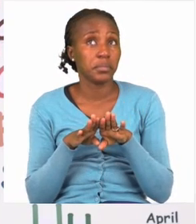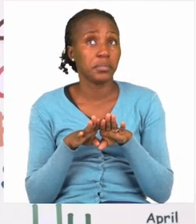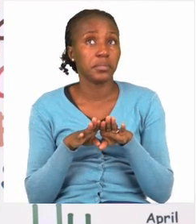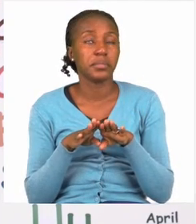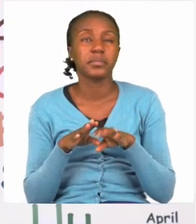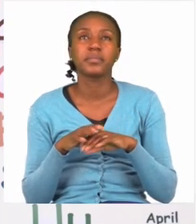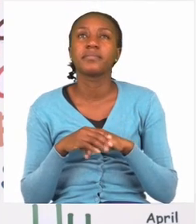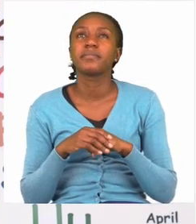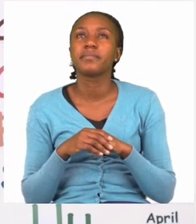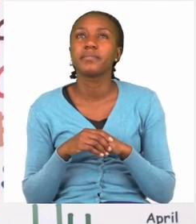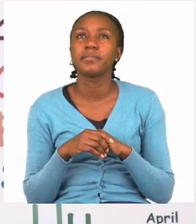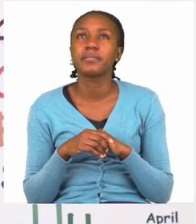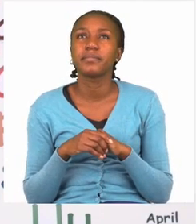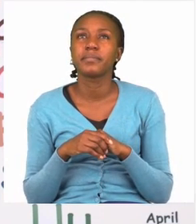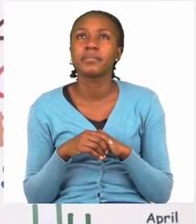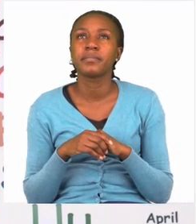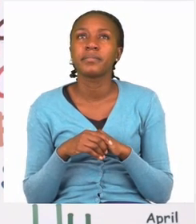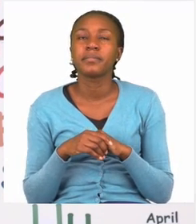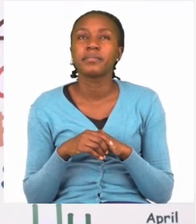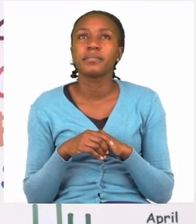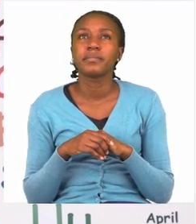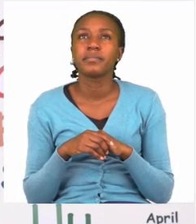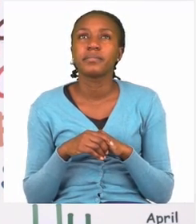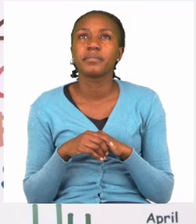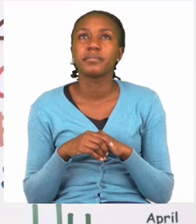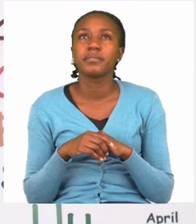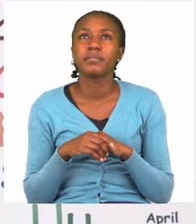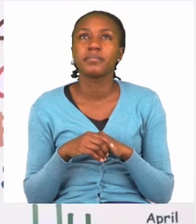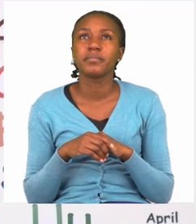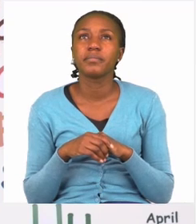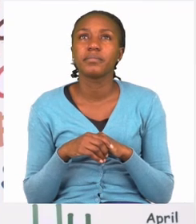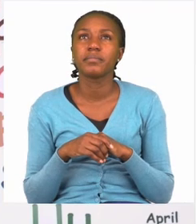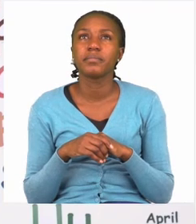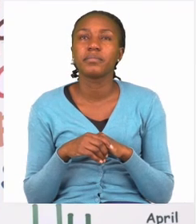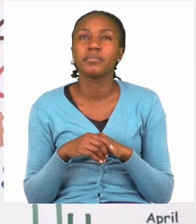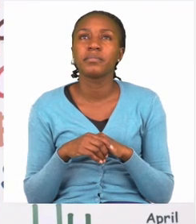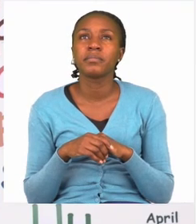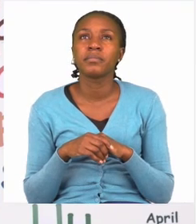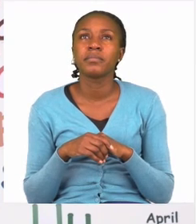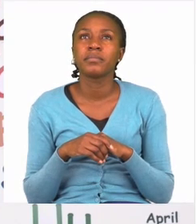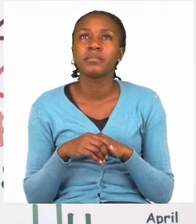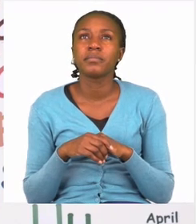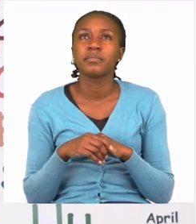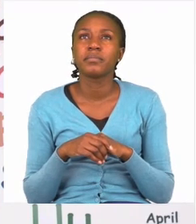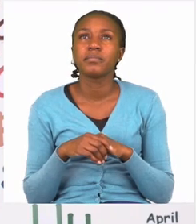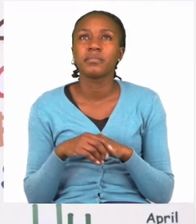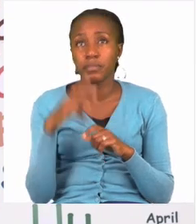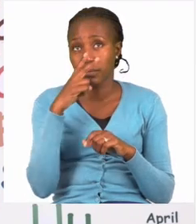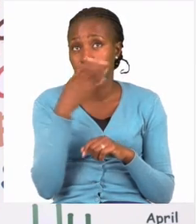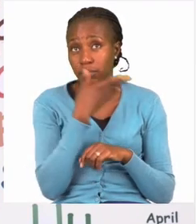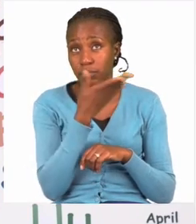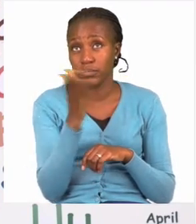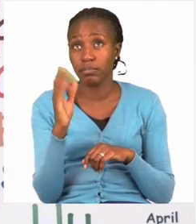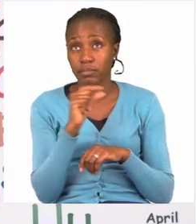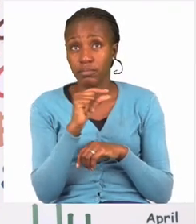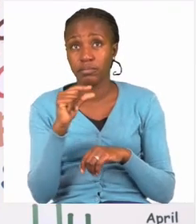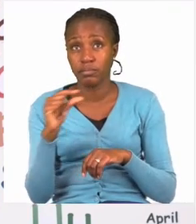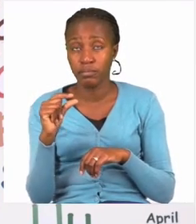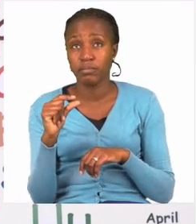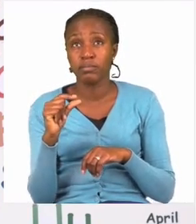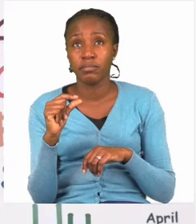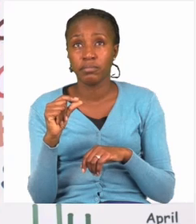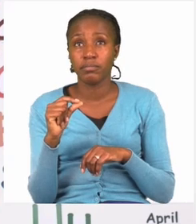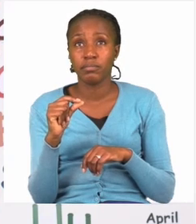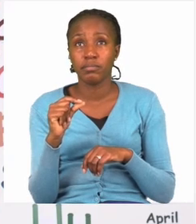ahead and circle your sight words. So what you do is you look at all the words. And once